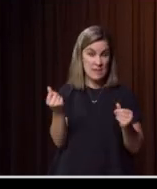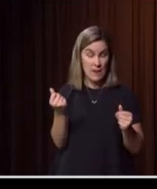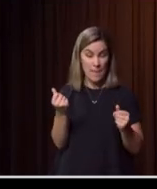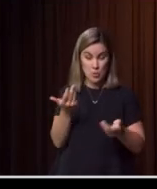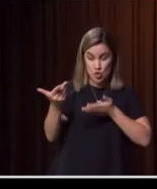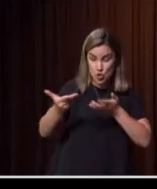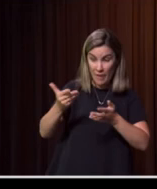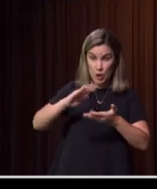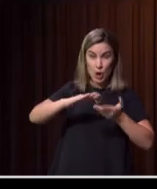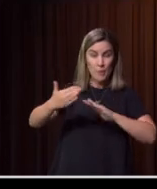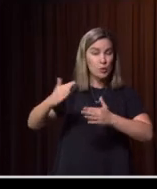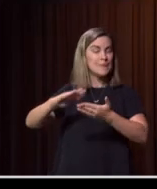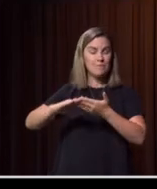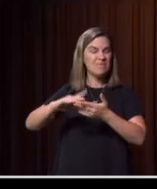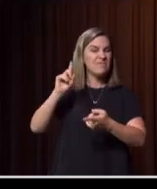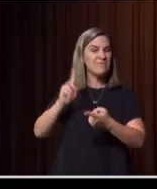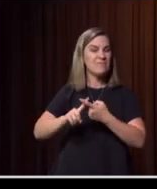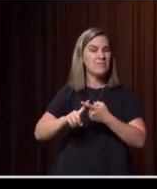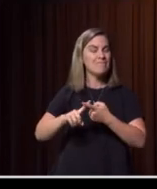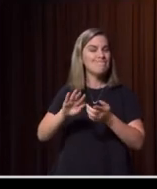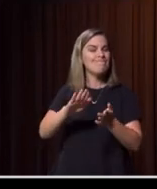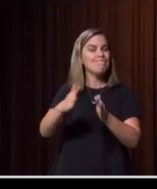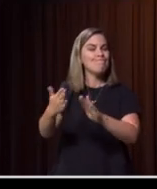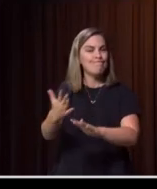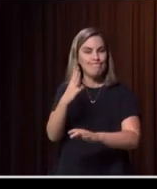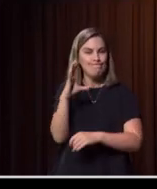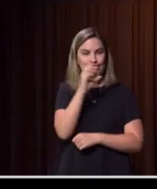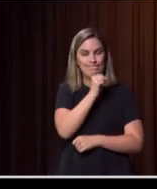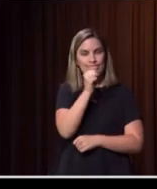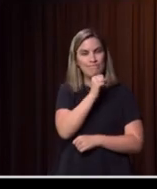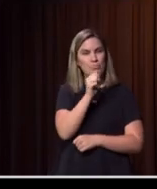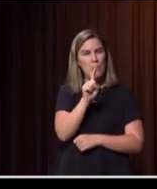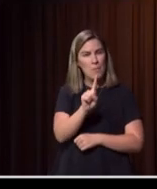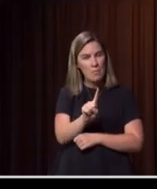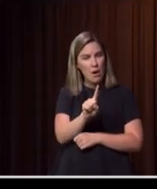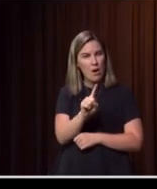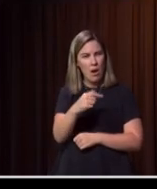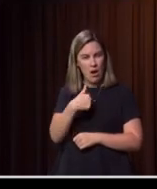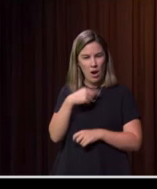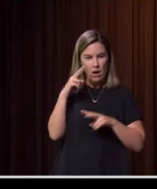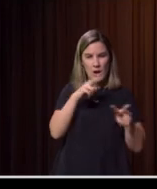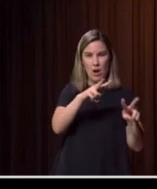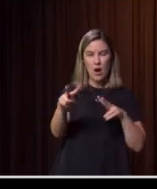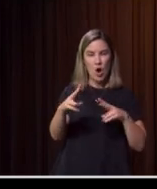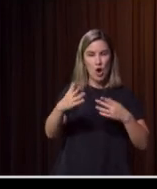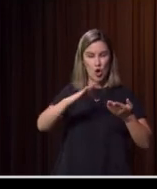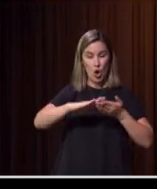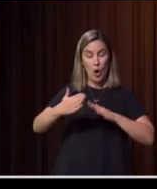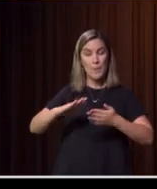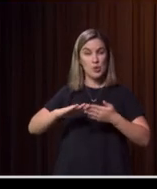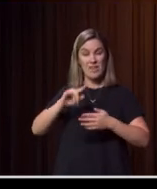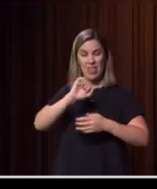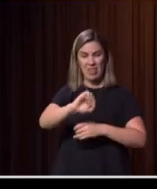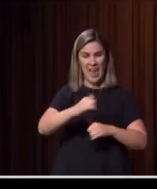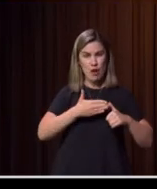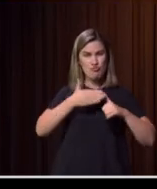community. But I've also been uplifted by the extraordinary community response, the way communities have responded to the